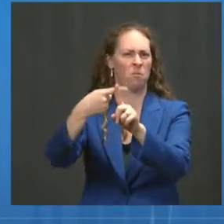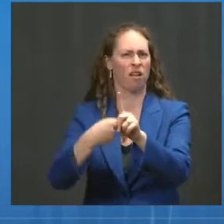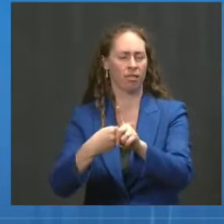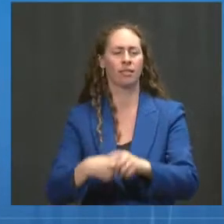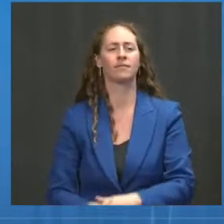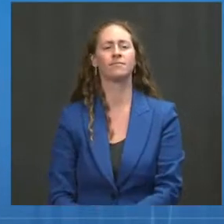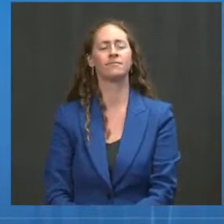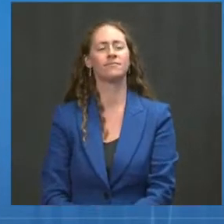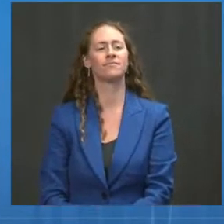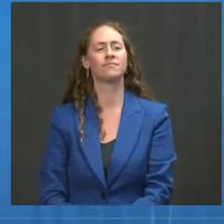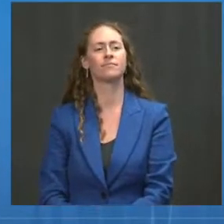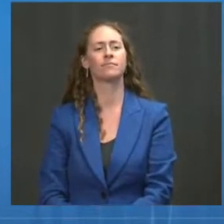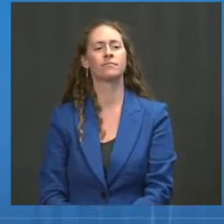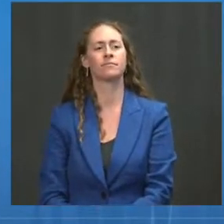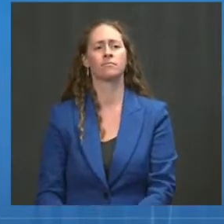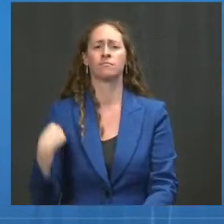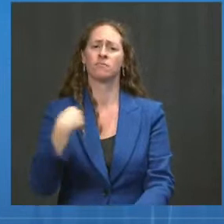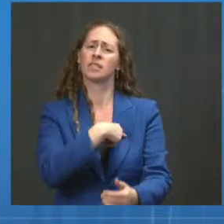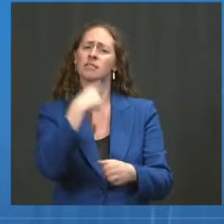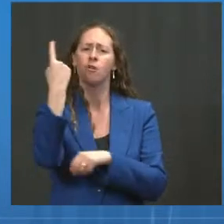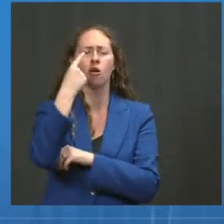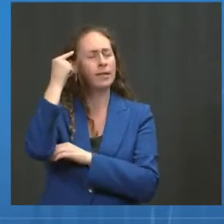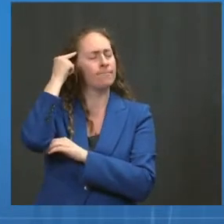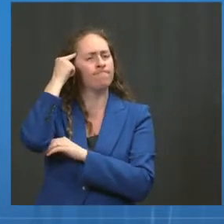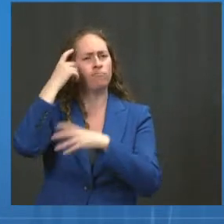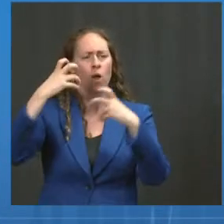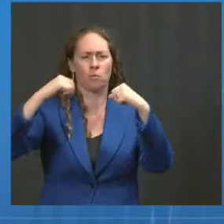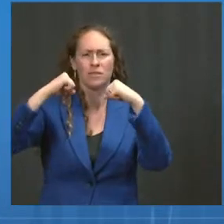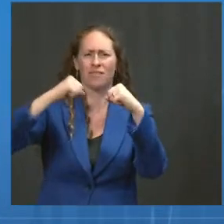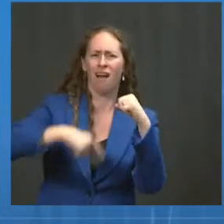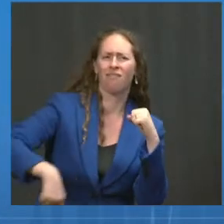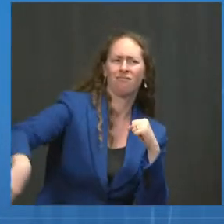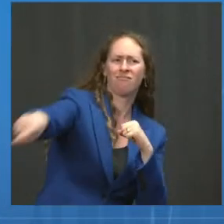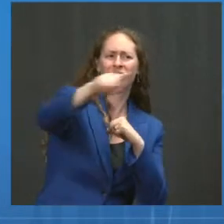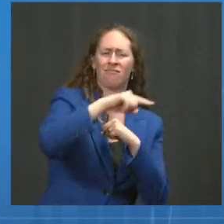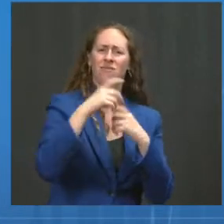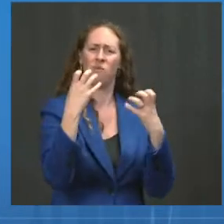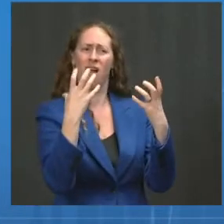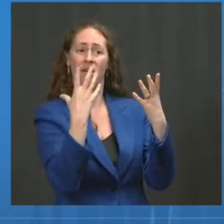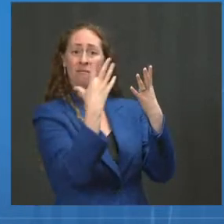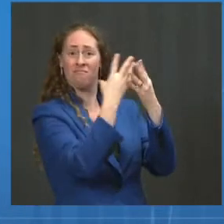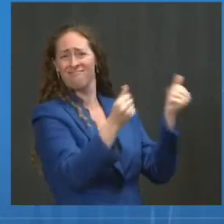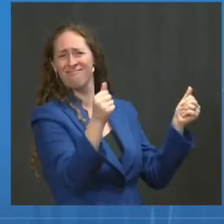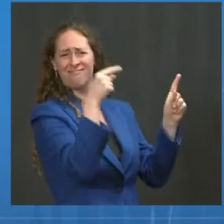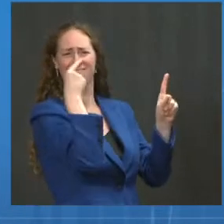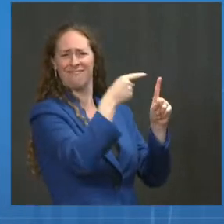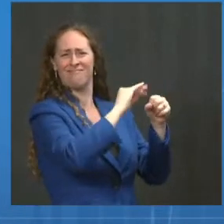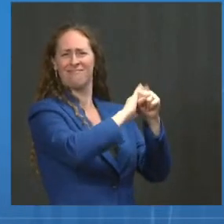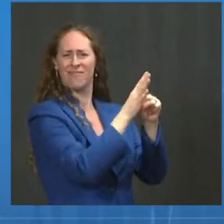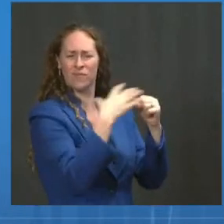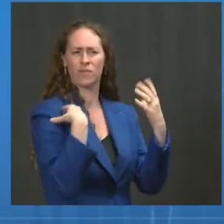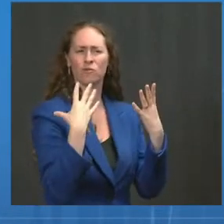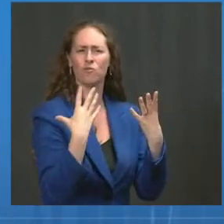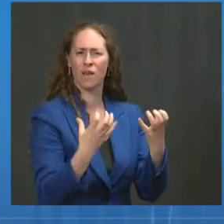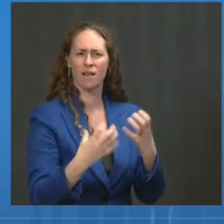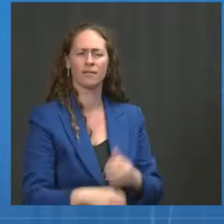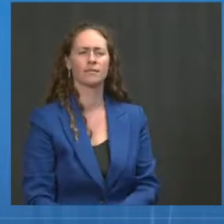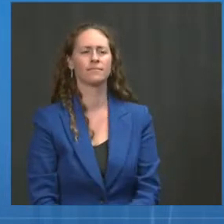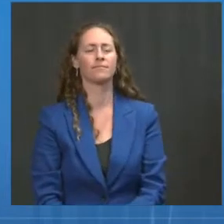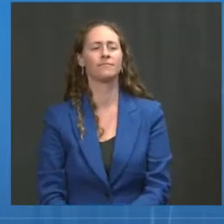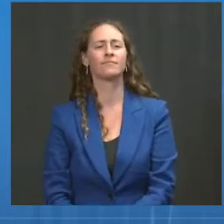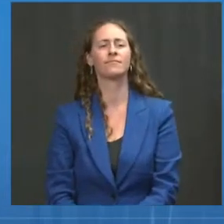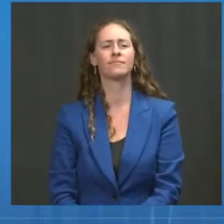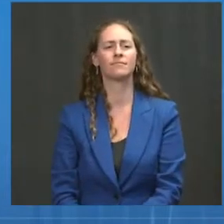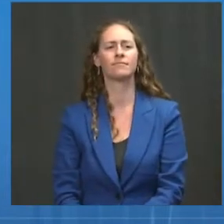protect the American people and to stay ahead of this virus. Before I turn things over to Dr. Fauci to